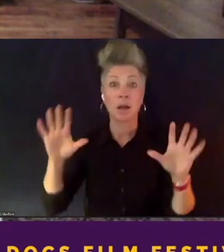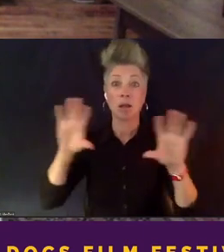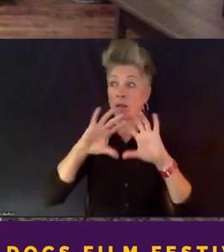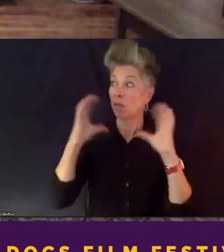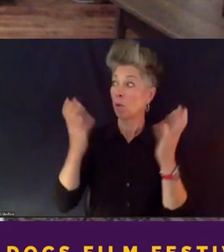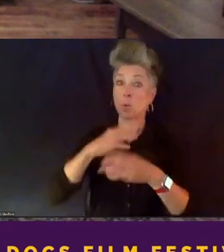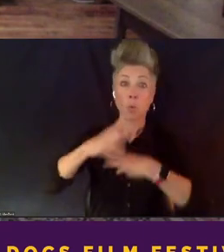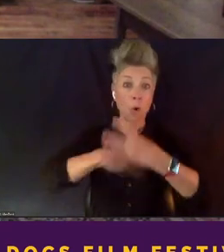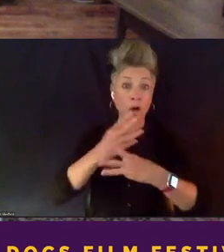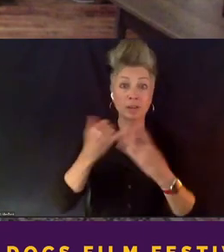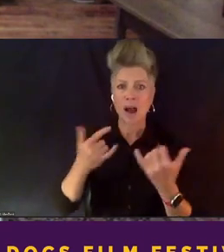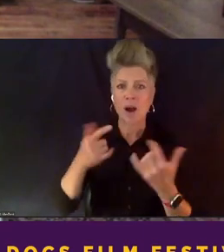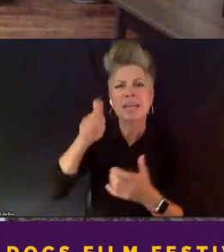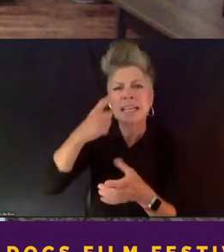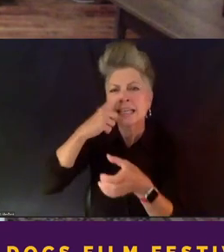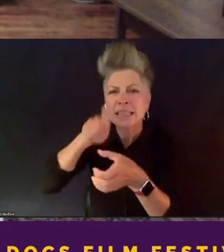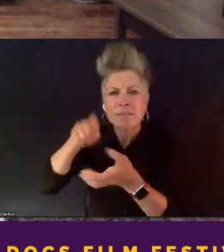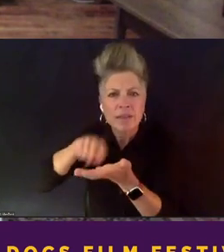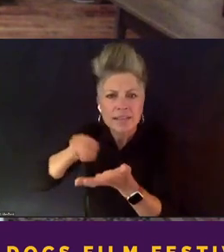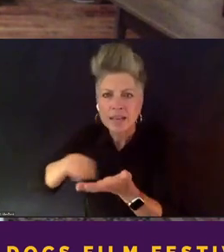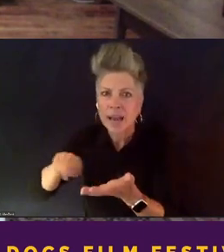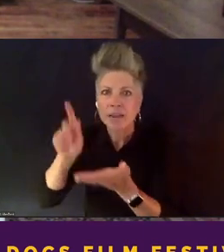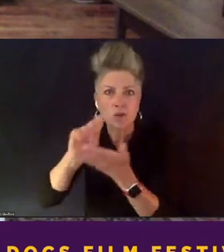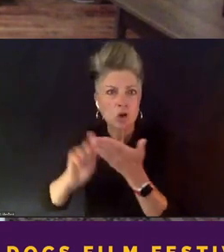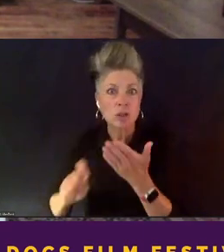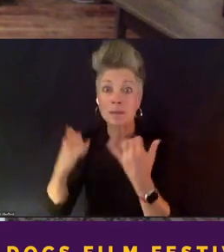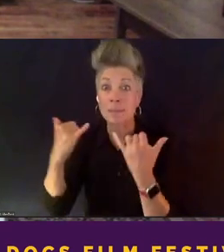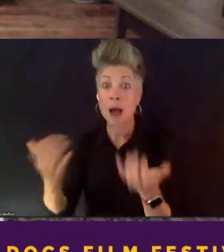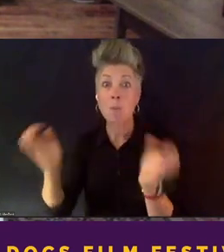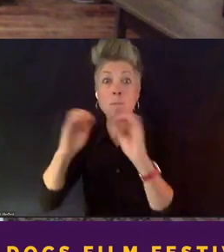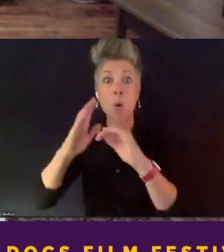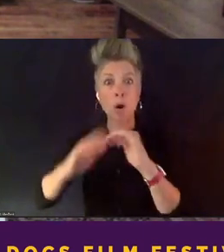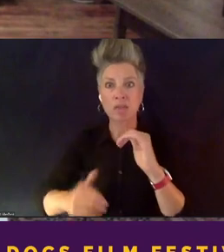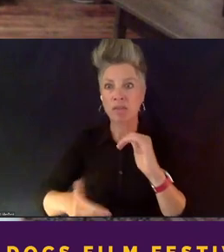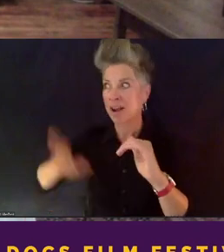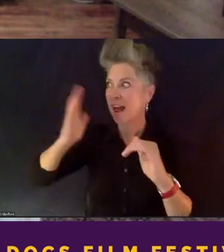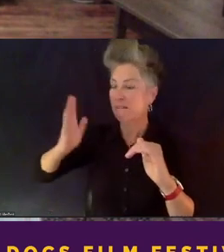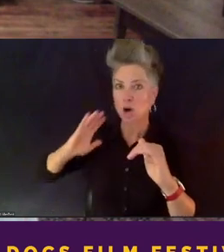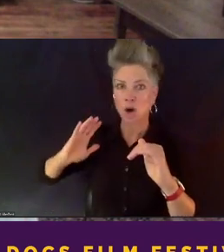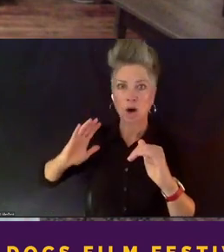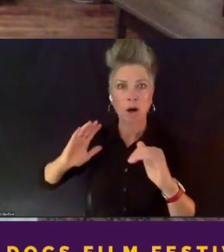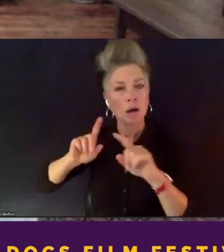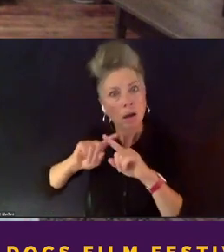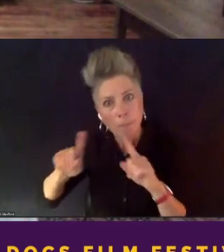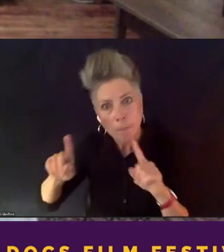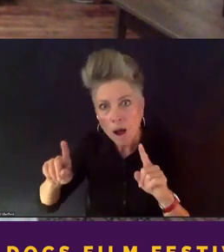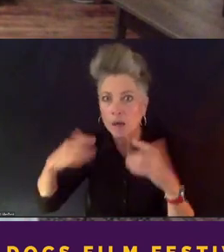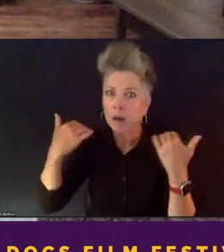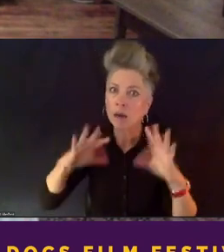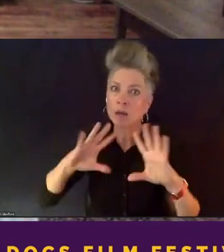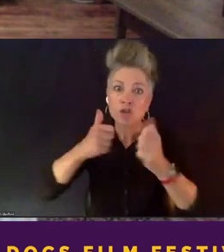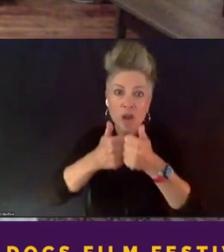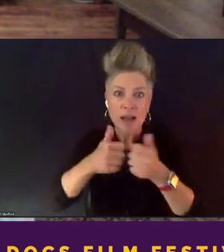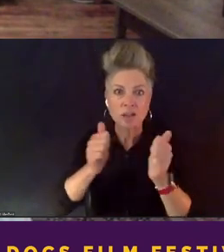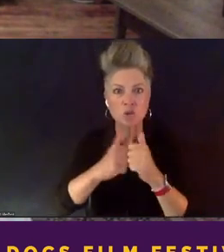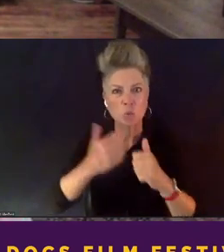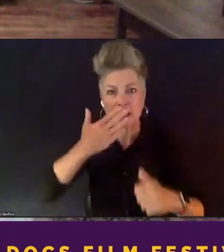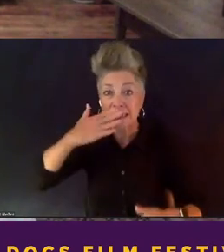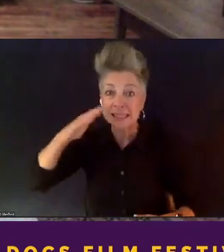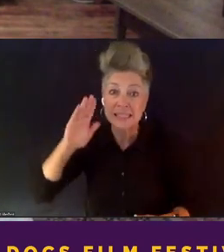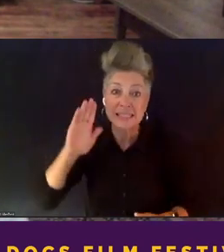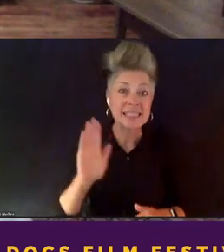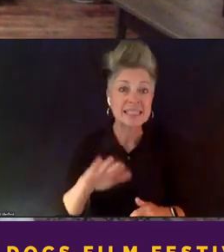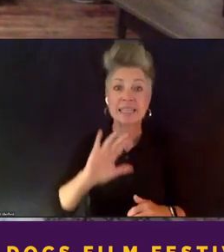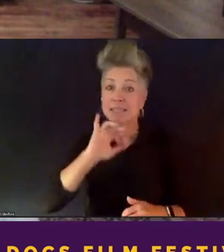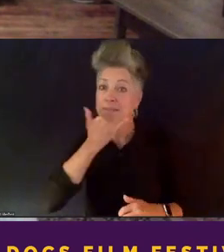journalism more than ever, and yet it's up against disinformation, which is so massive on